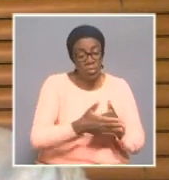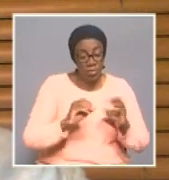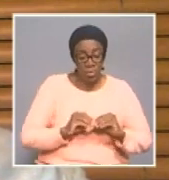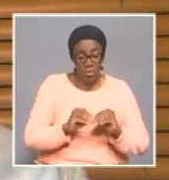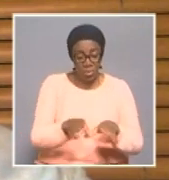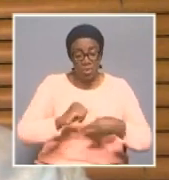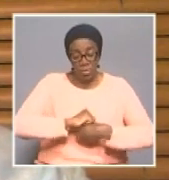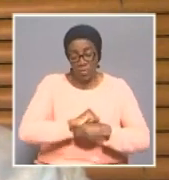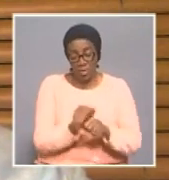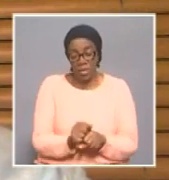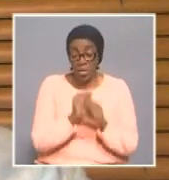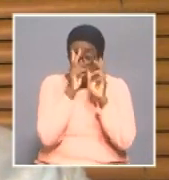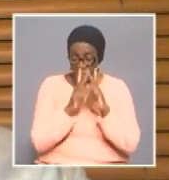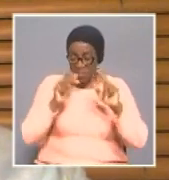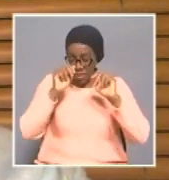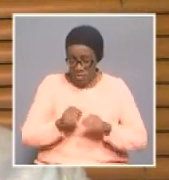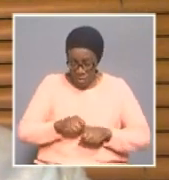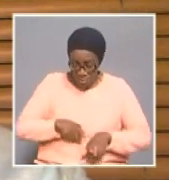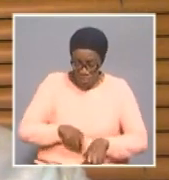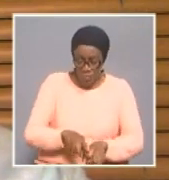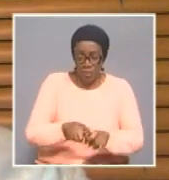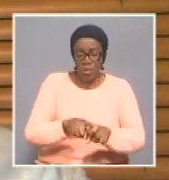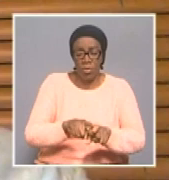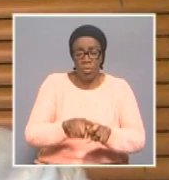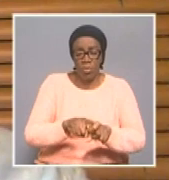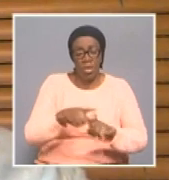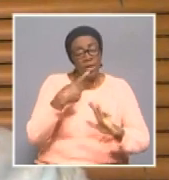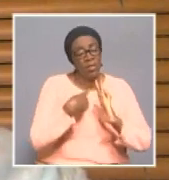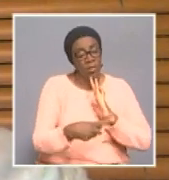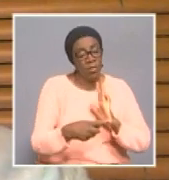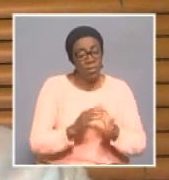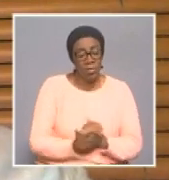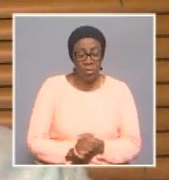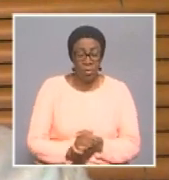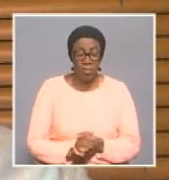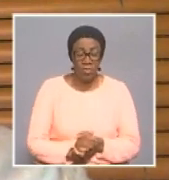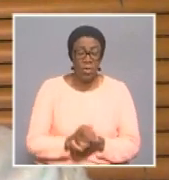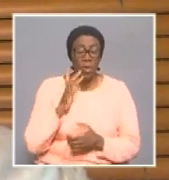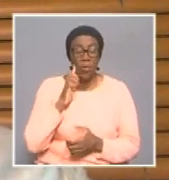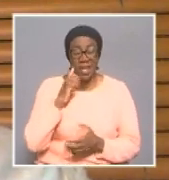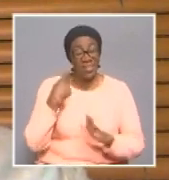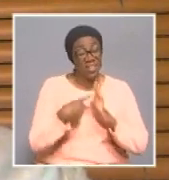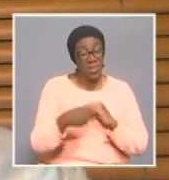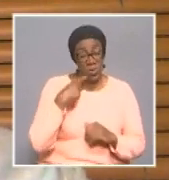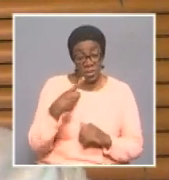When we are told that gatherings are limited to 10 people, we must adhere,